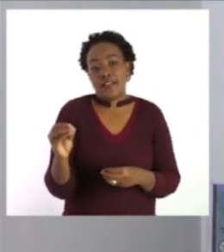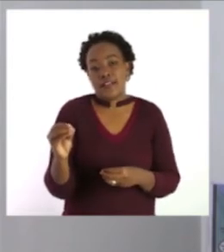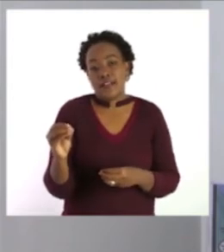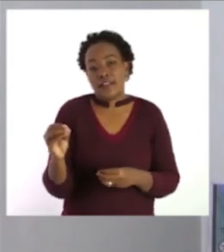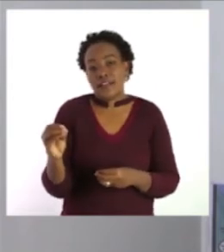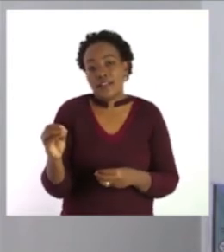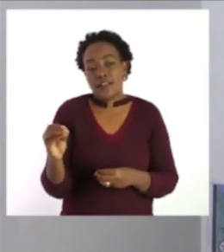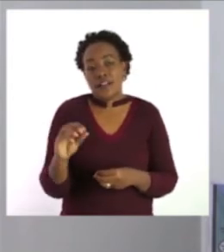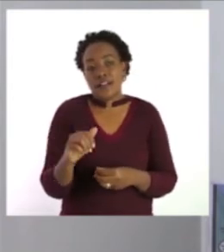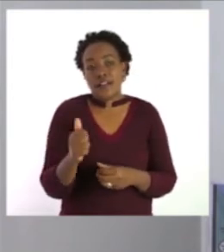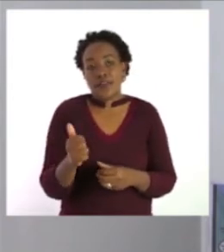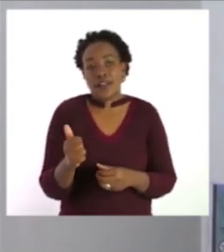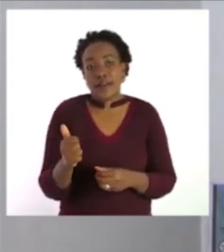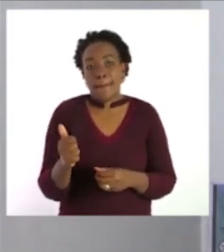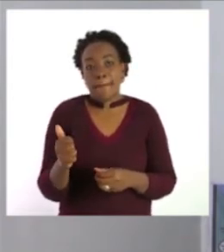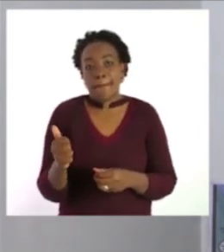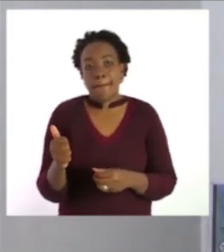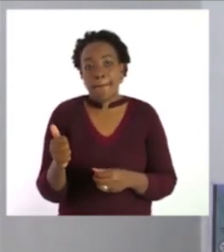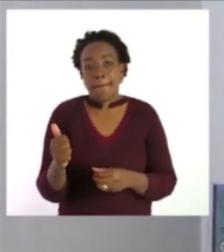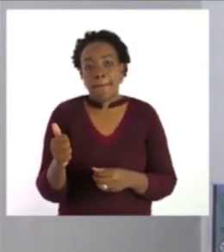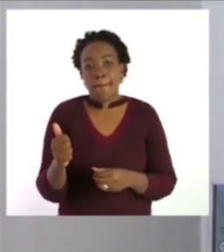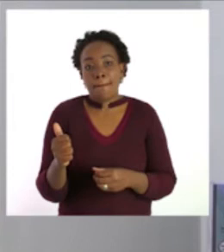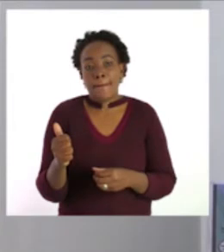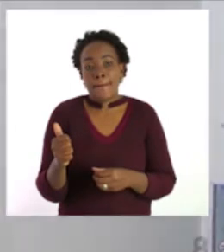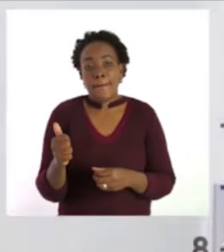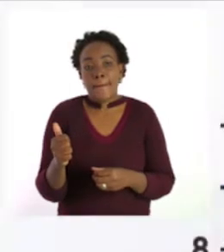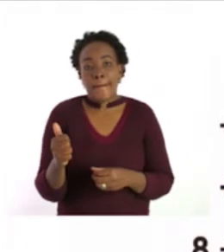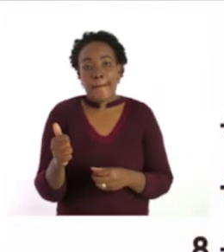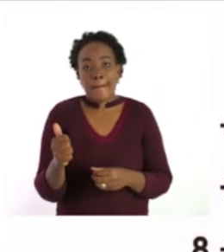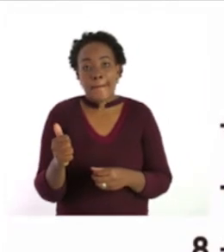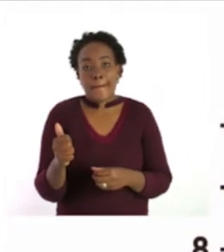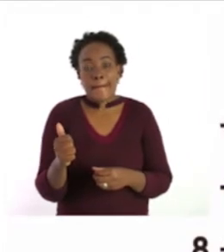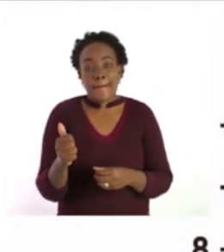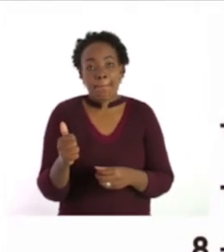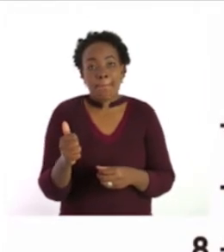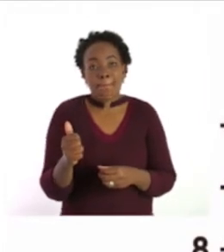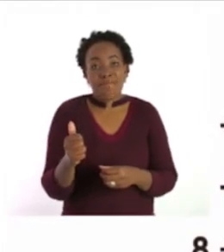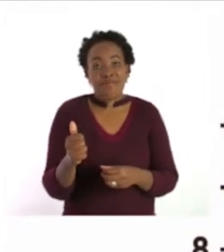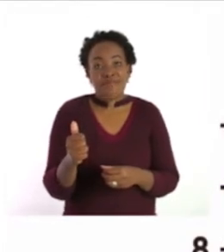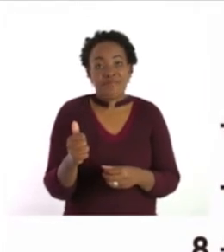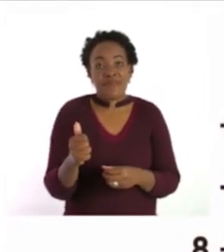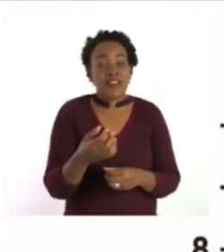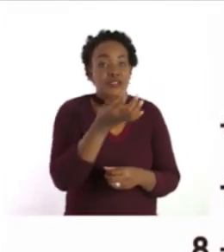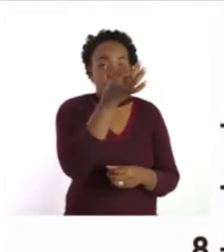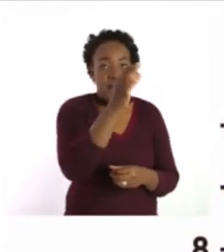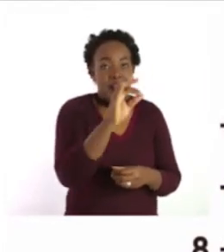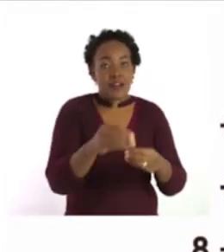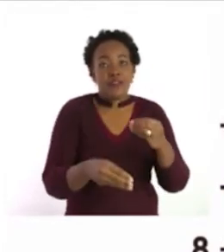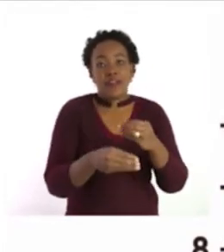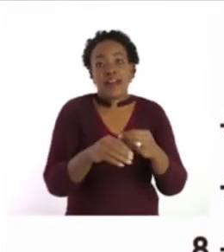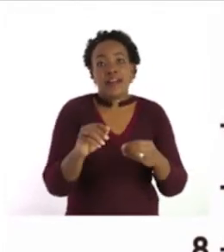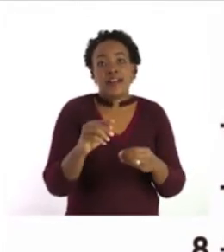one more. We can take here 9 plus 9.